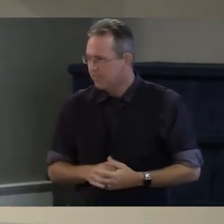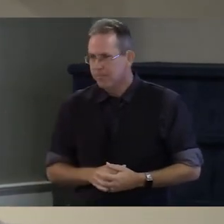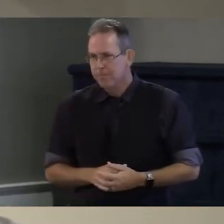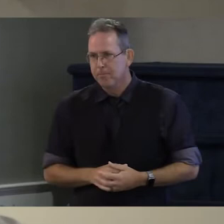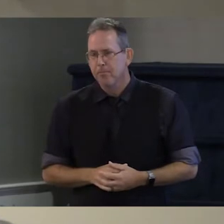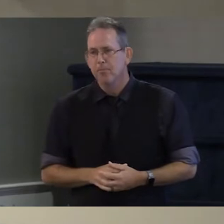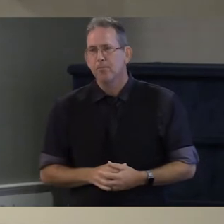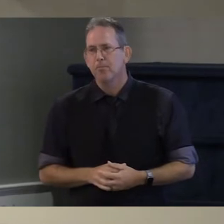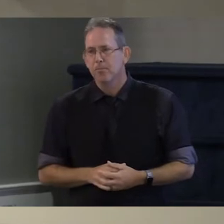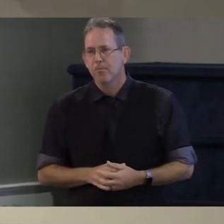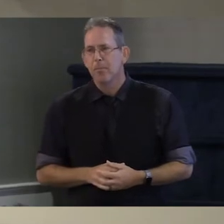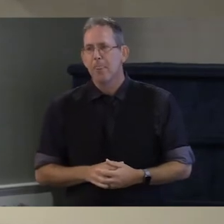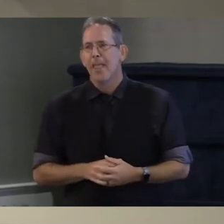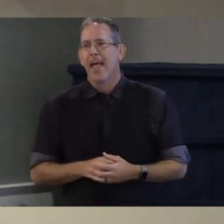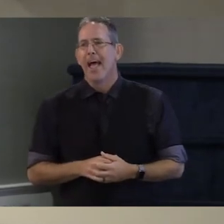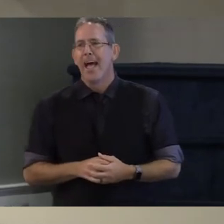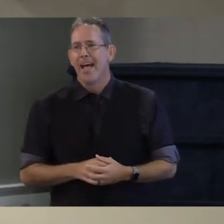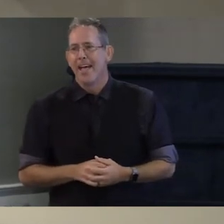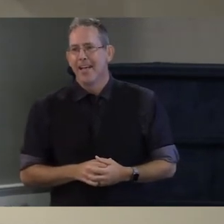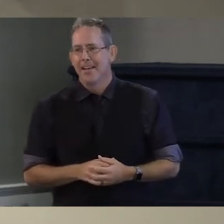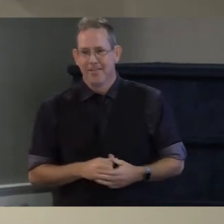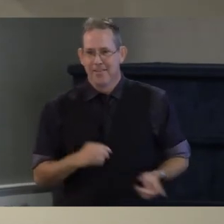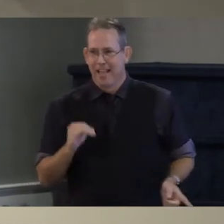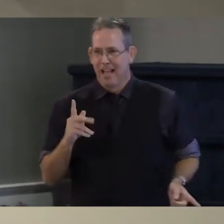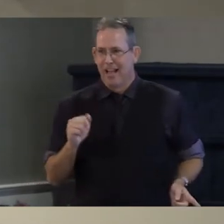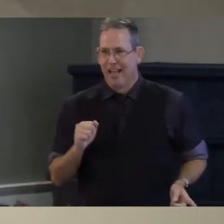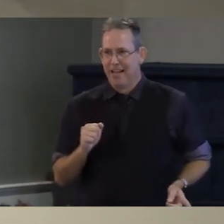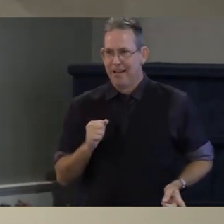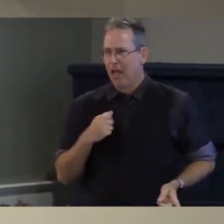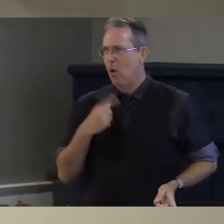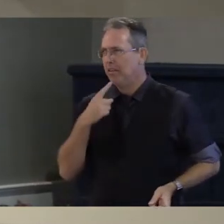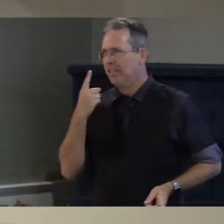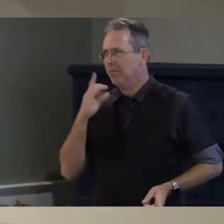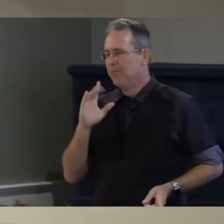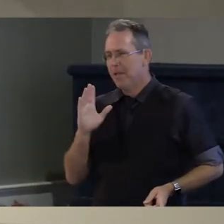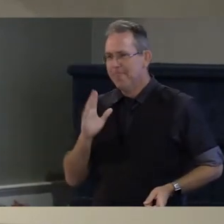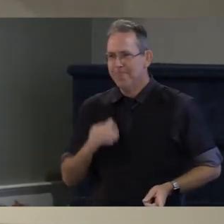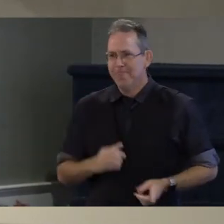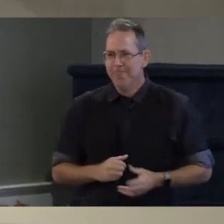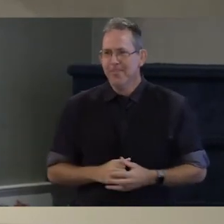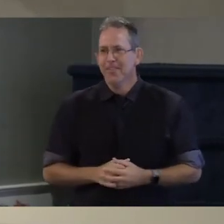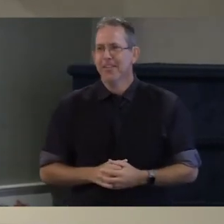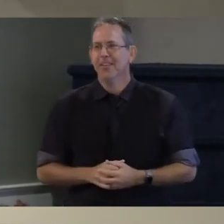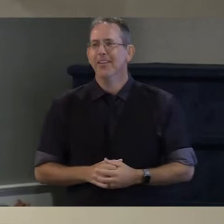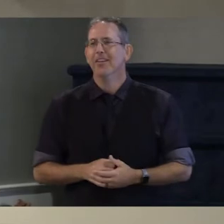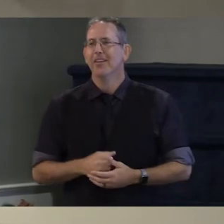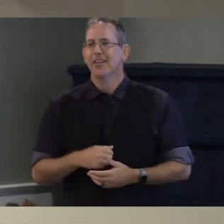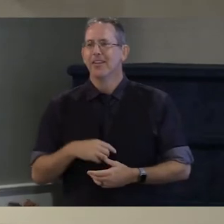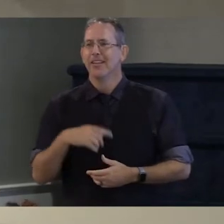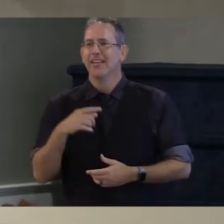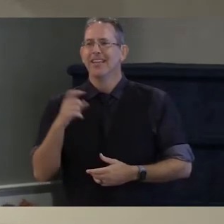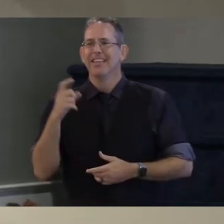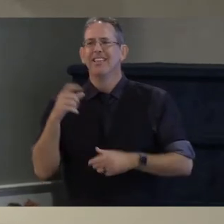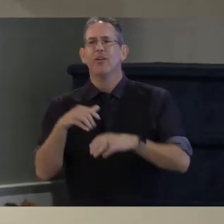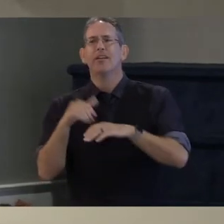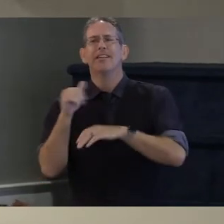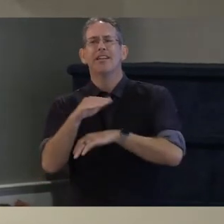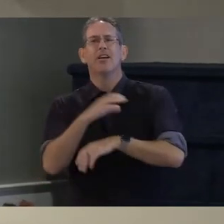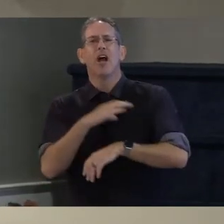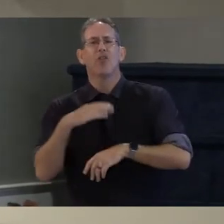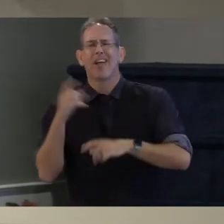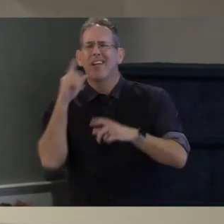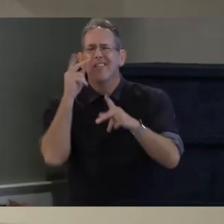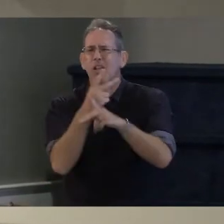often says something I really like which is we need someone to go to Congress who can do math and